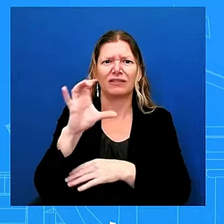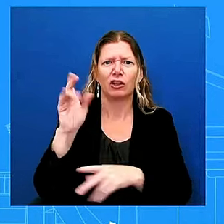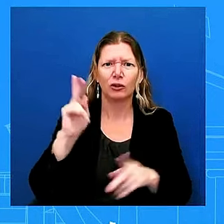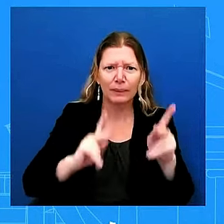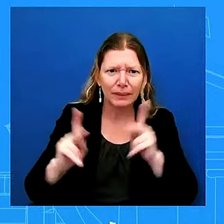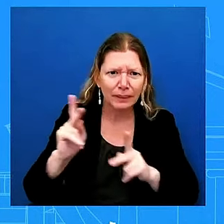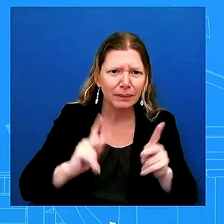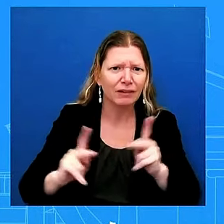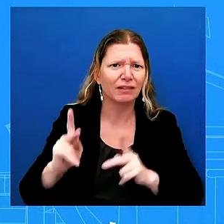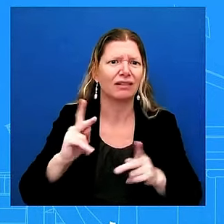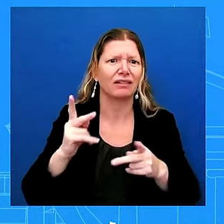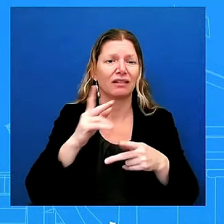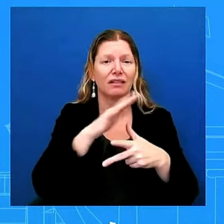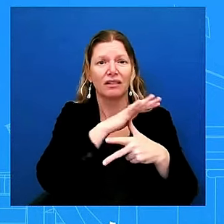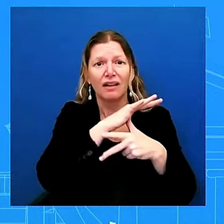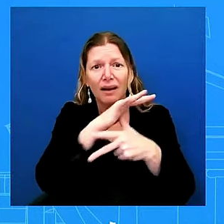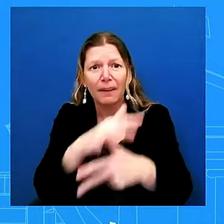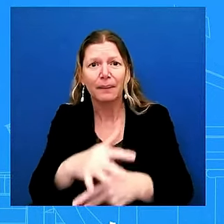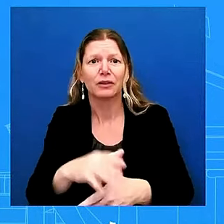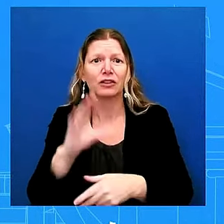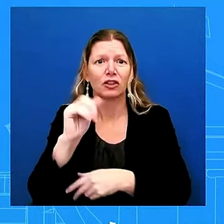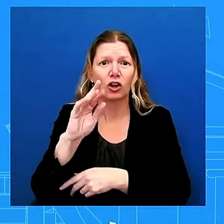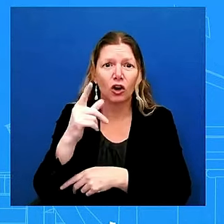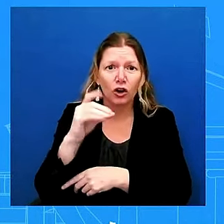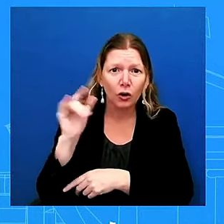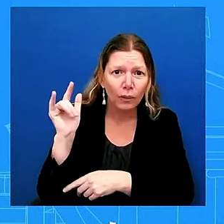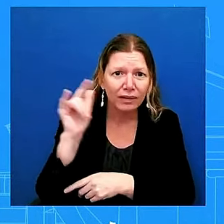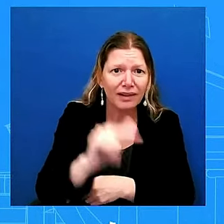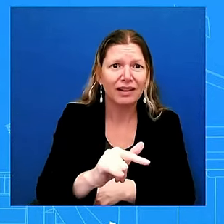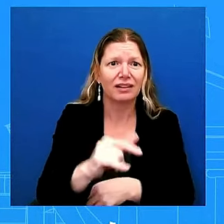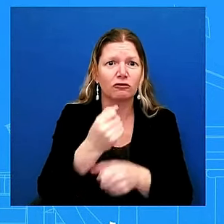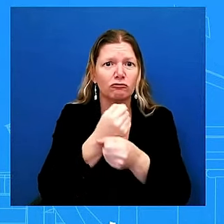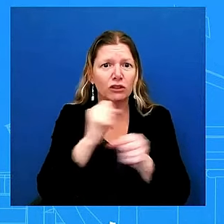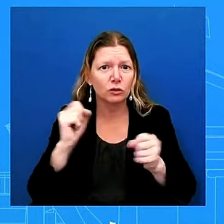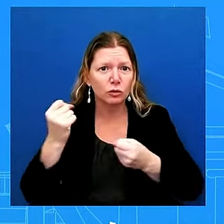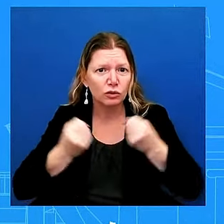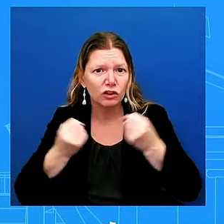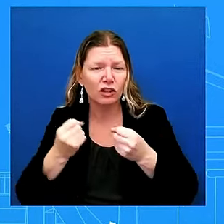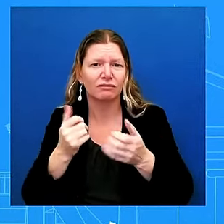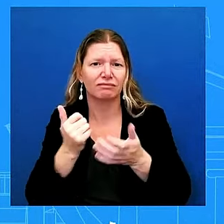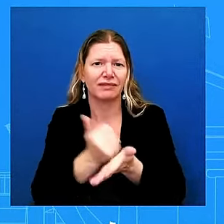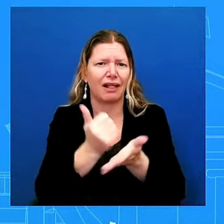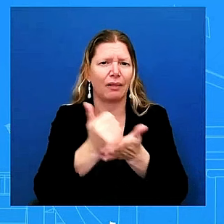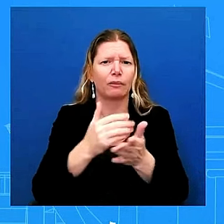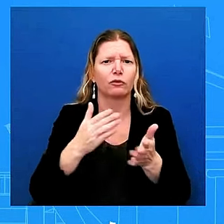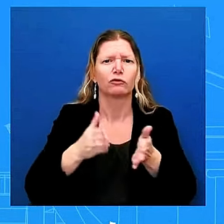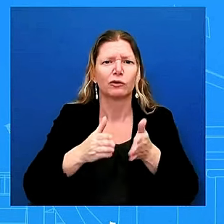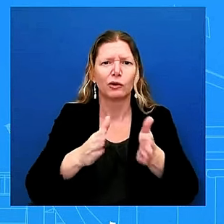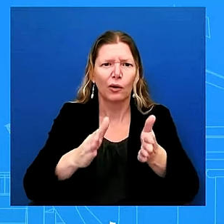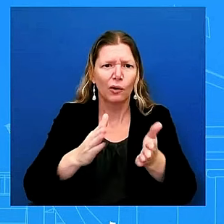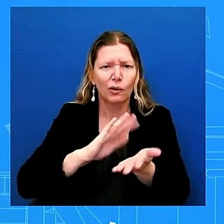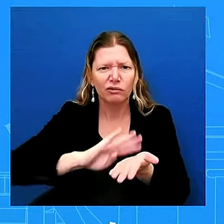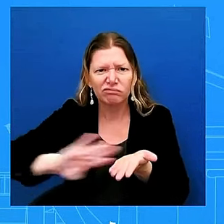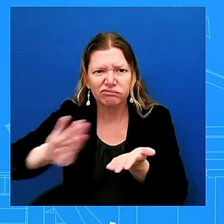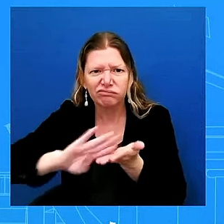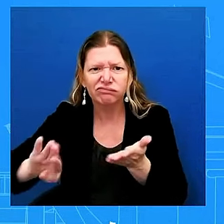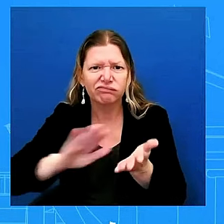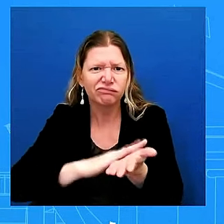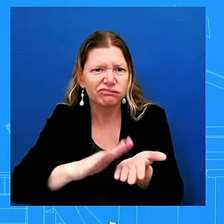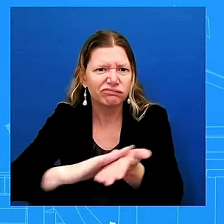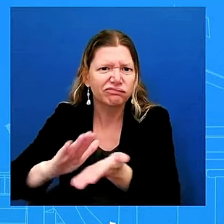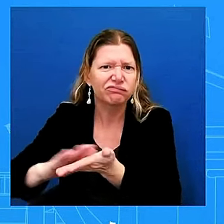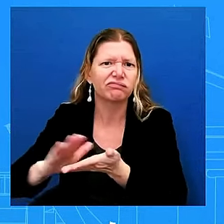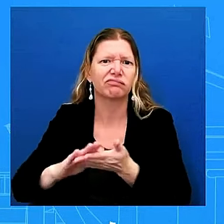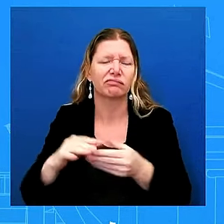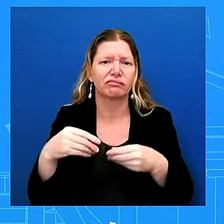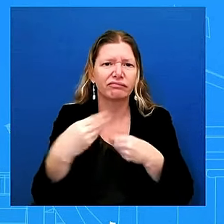of commodities transportation and search and rescue this is the best of america we have national guard coming in as far as